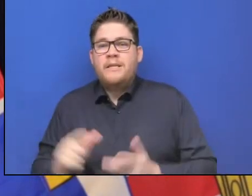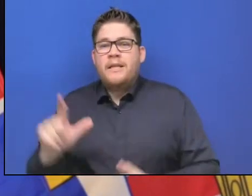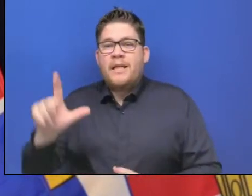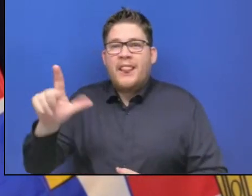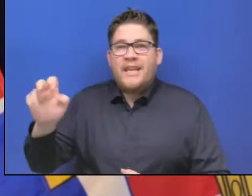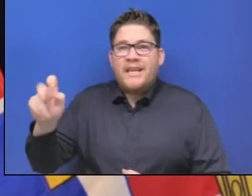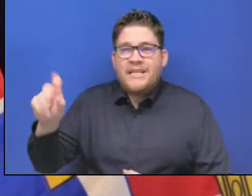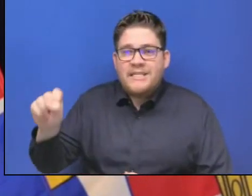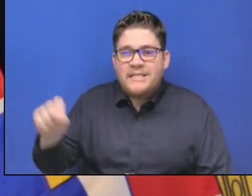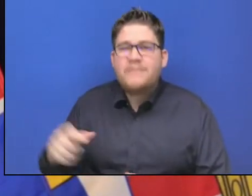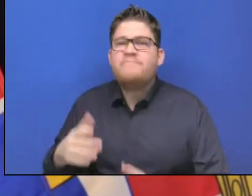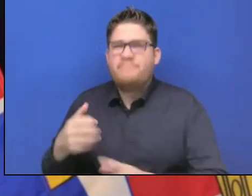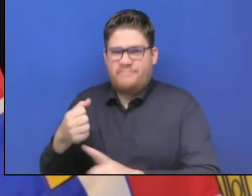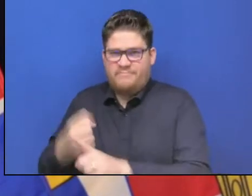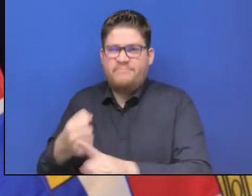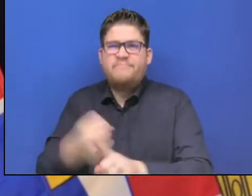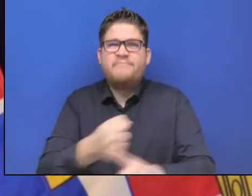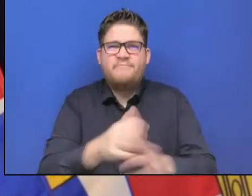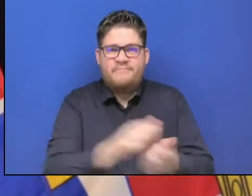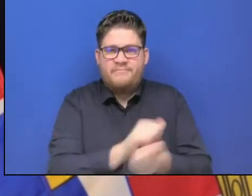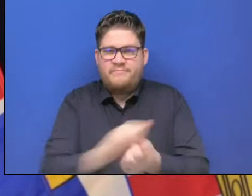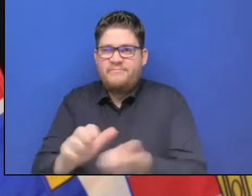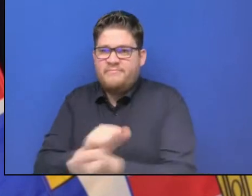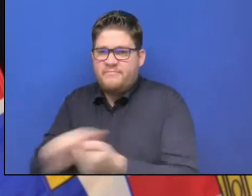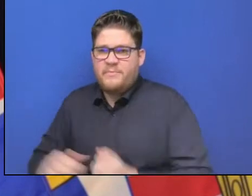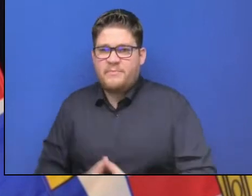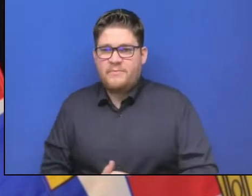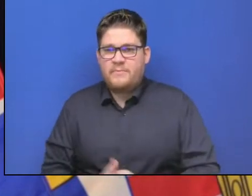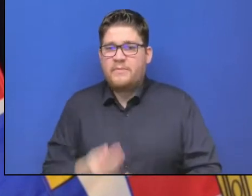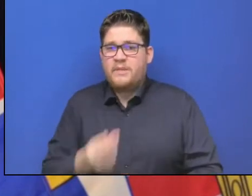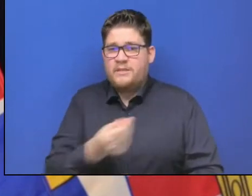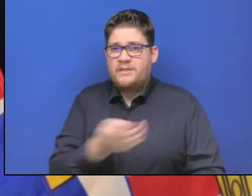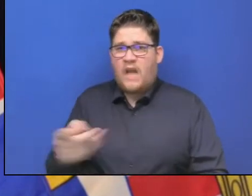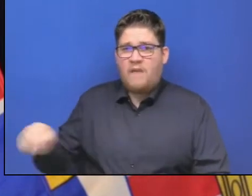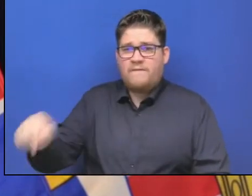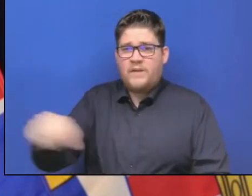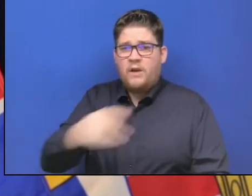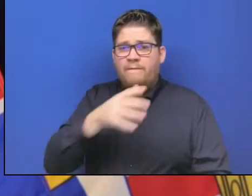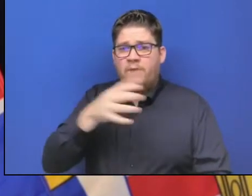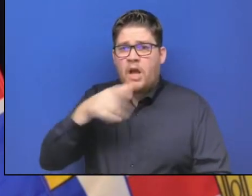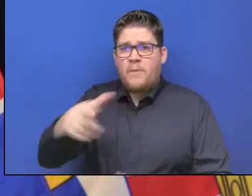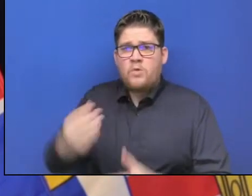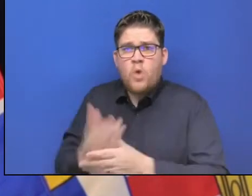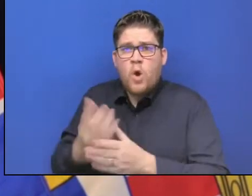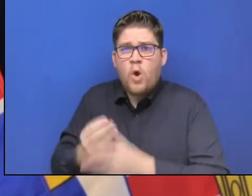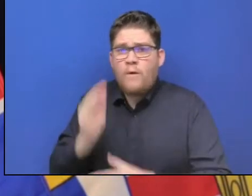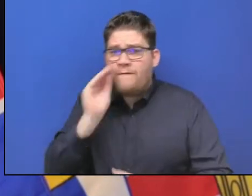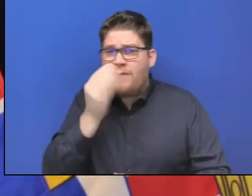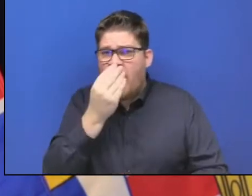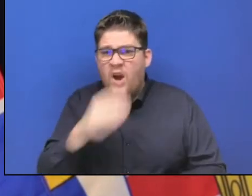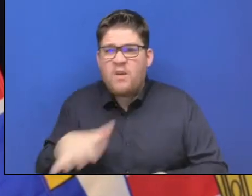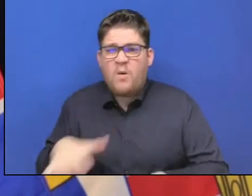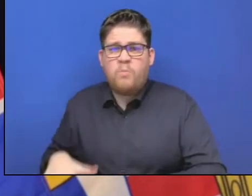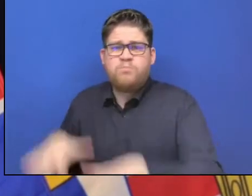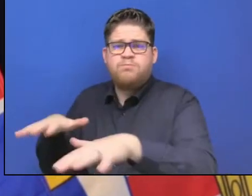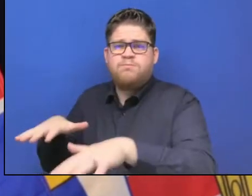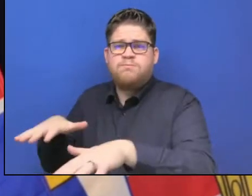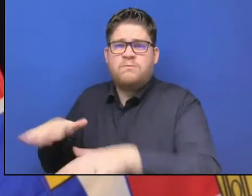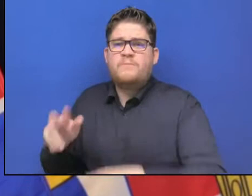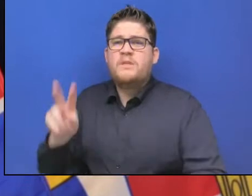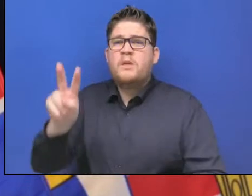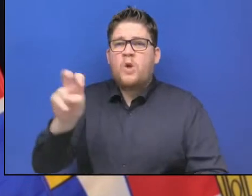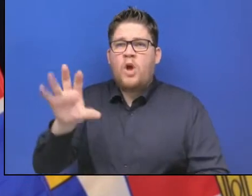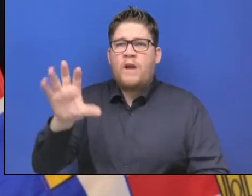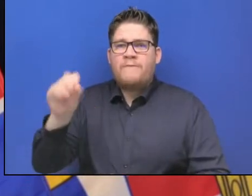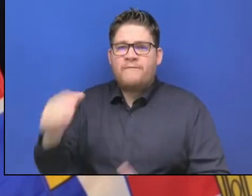several feet of water. This is about 250,000 plants that are lost in nurseries.